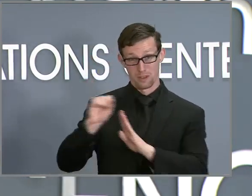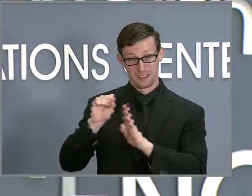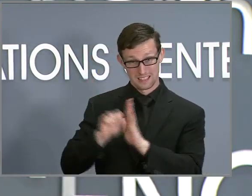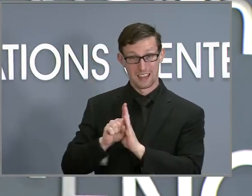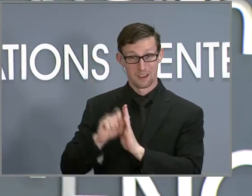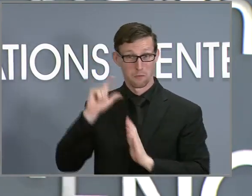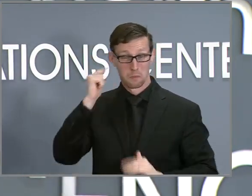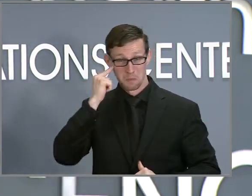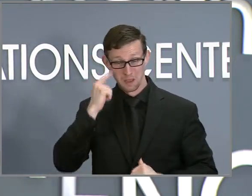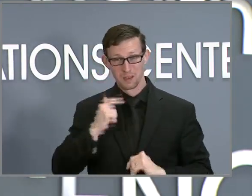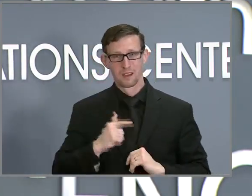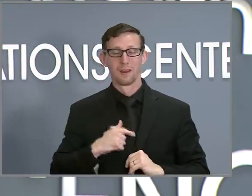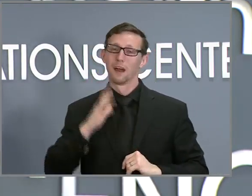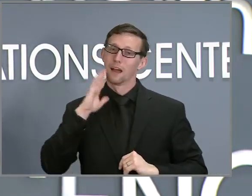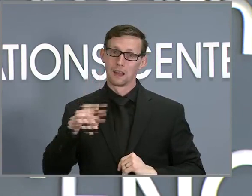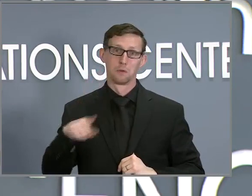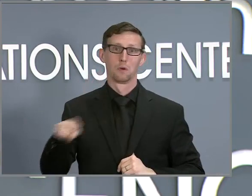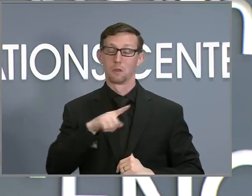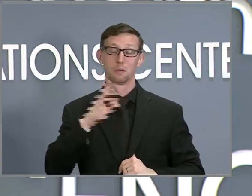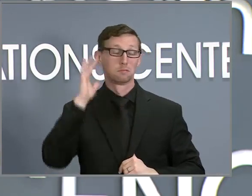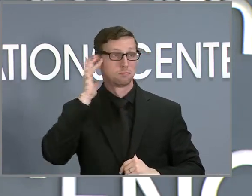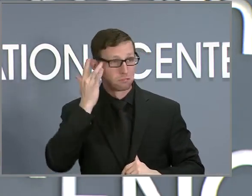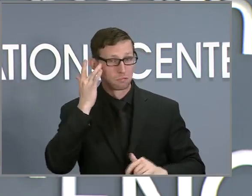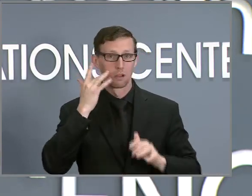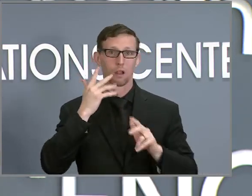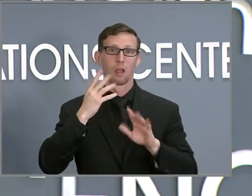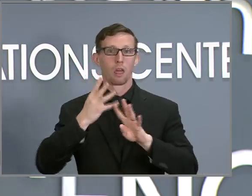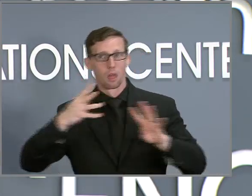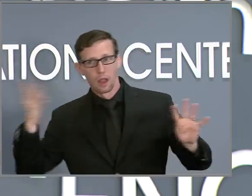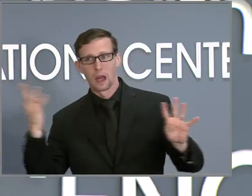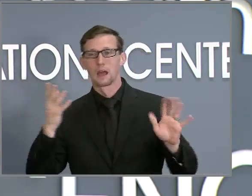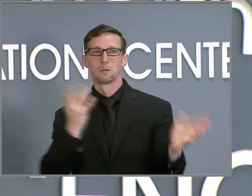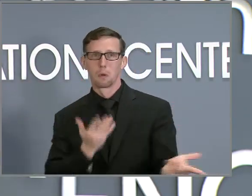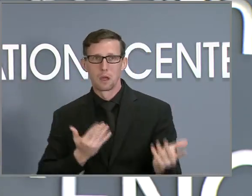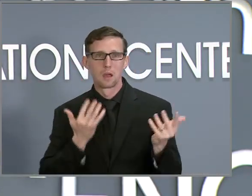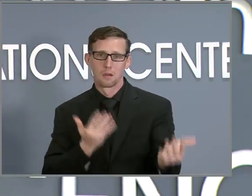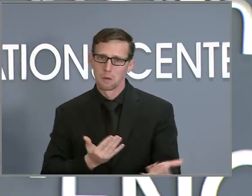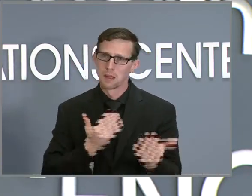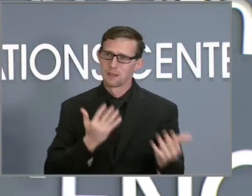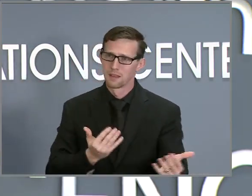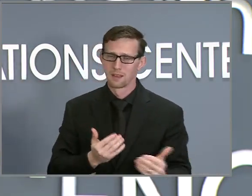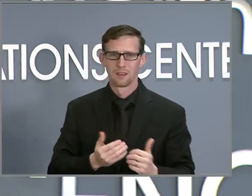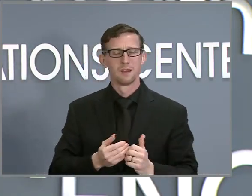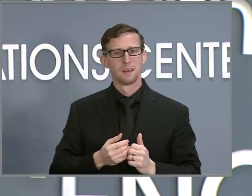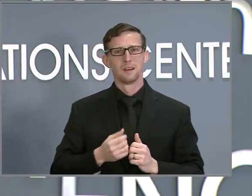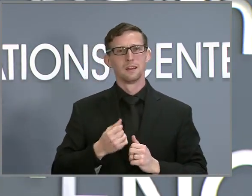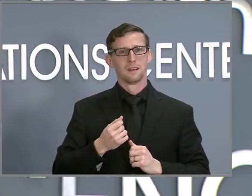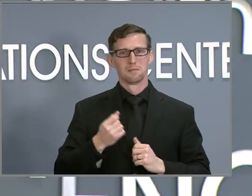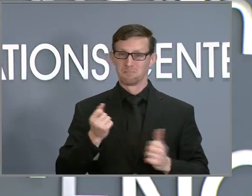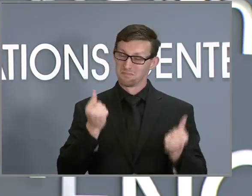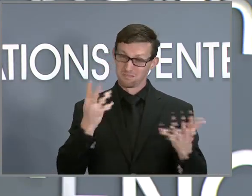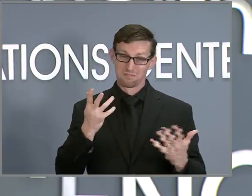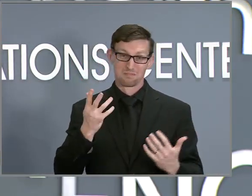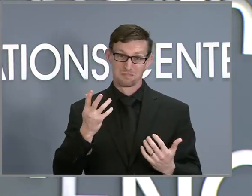state testing accounts for only 10 percent of the testing in North Carolina, we have been using our resources to open additional testing